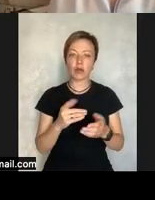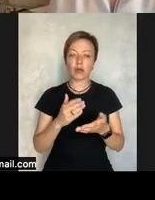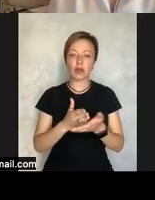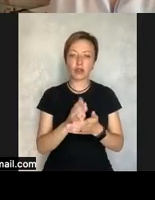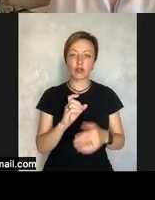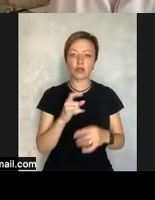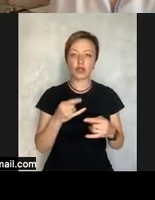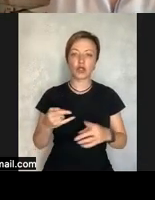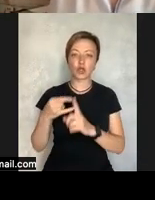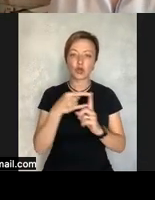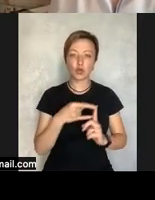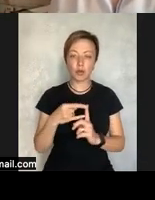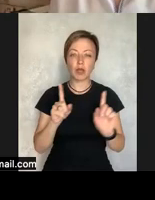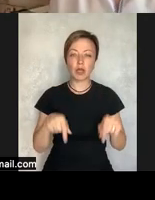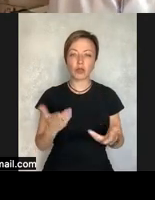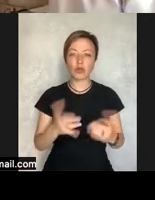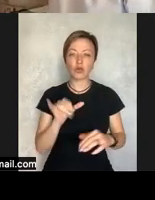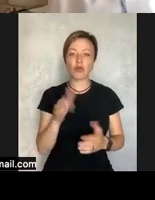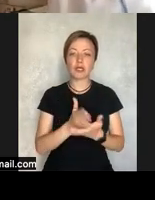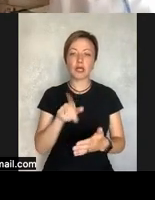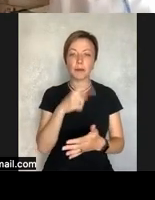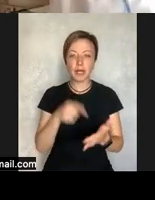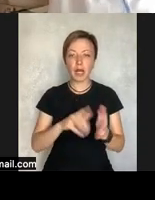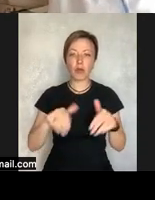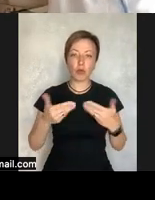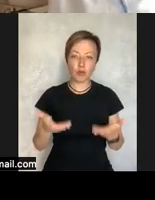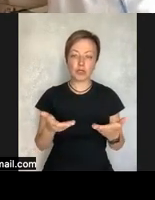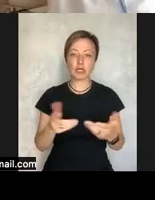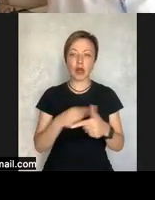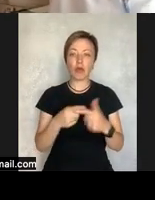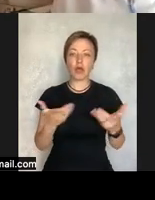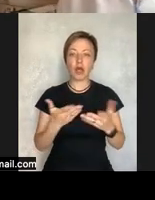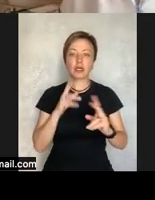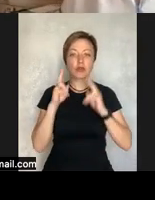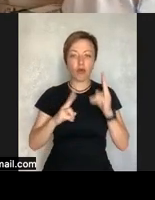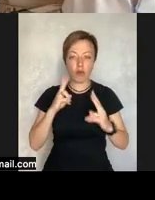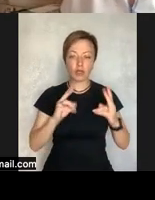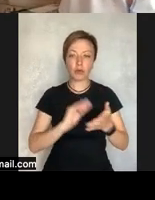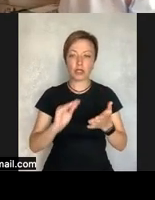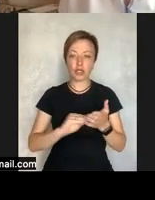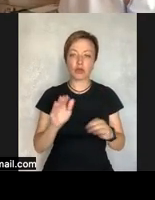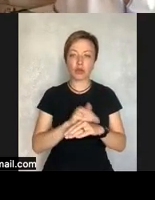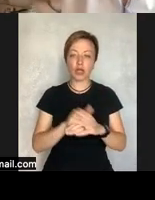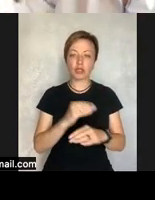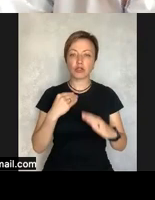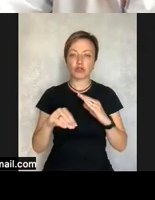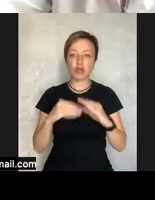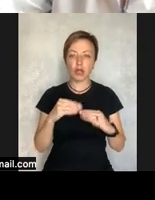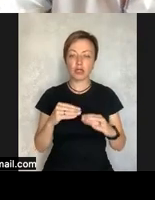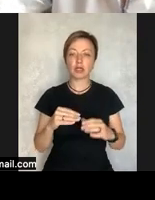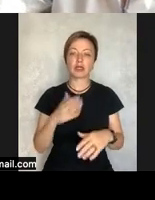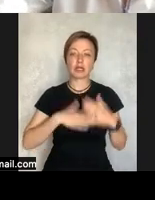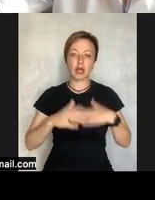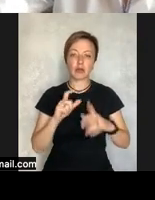press the globe like button on the lower bar of zoom and choose the channel that you need should you have any remarks suggestions